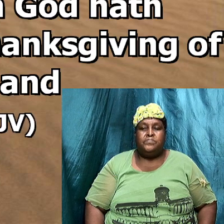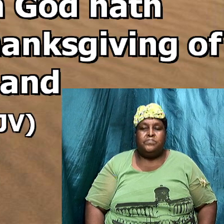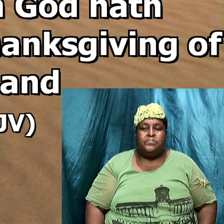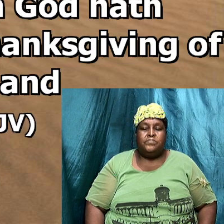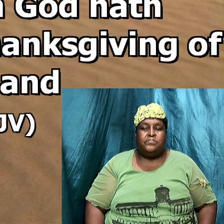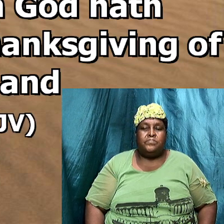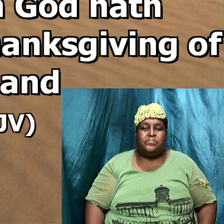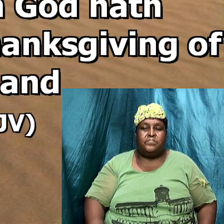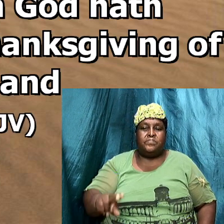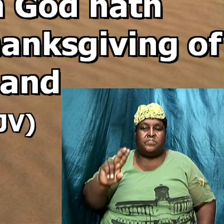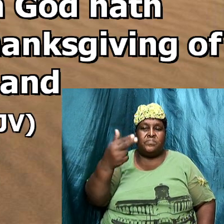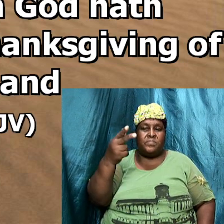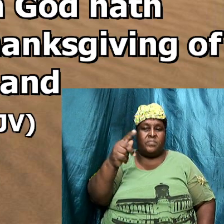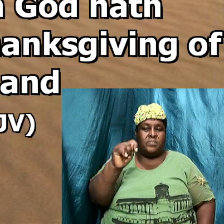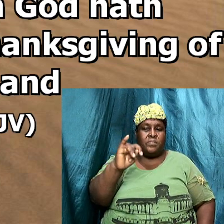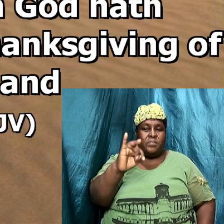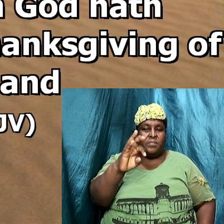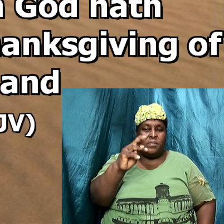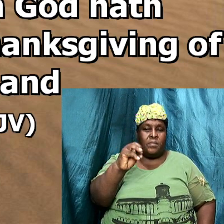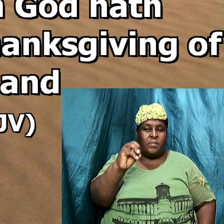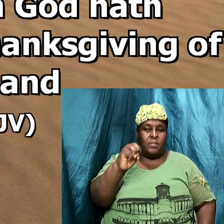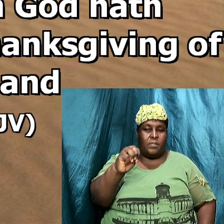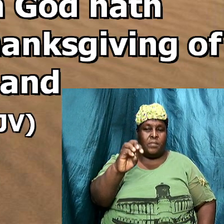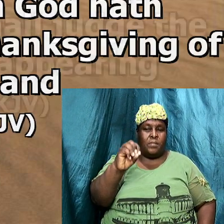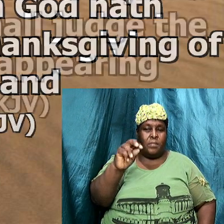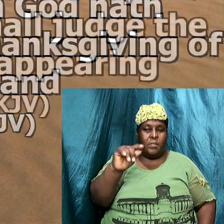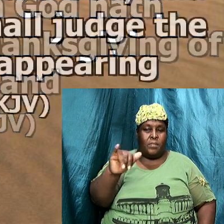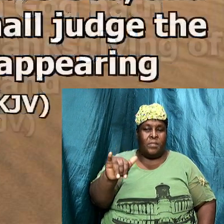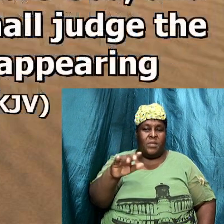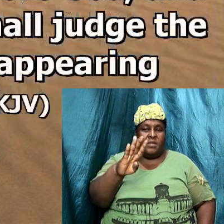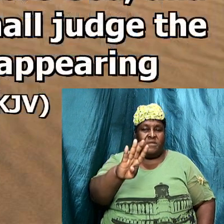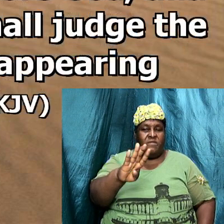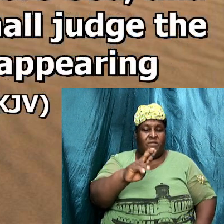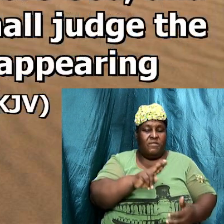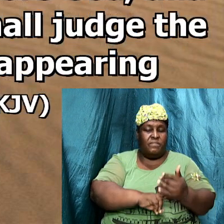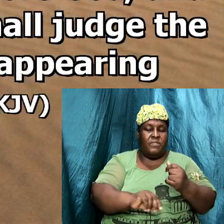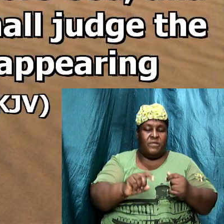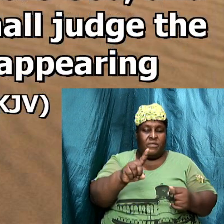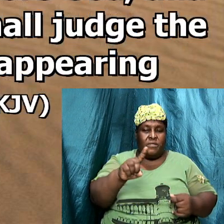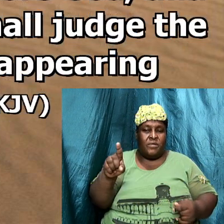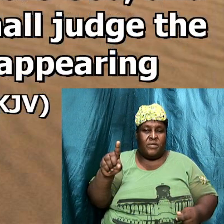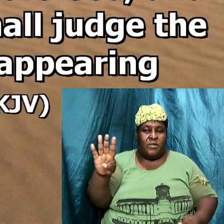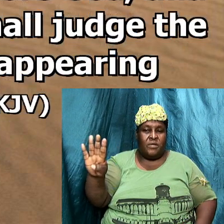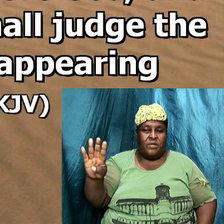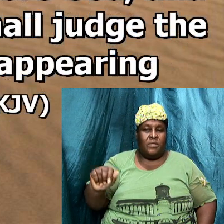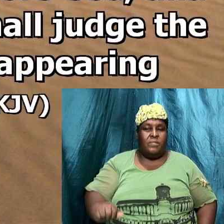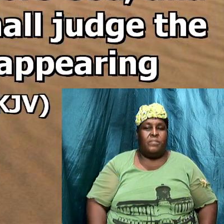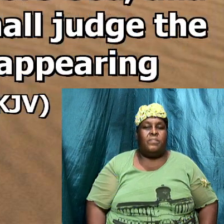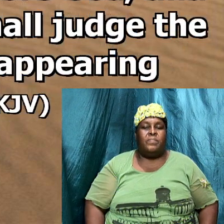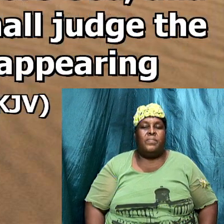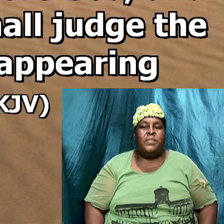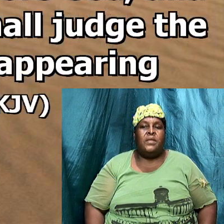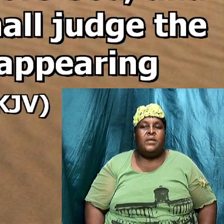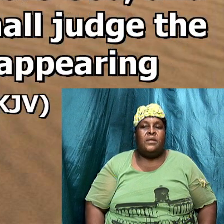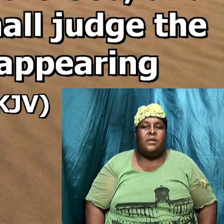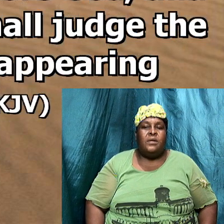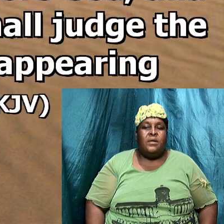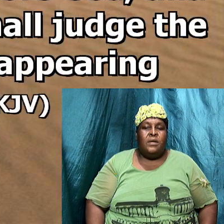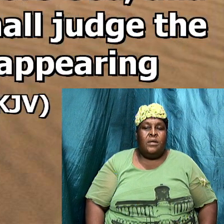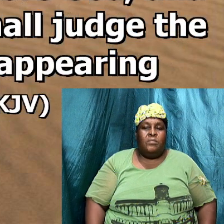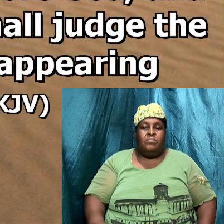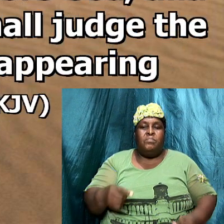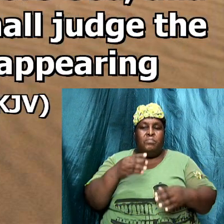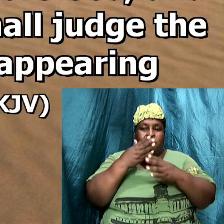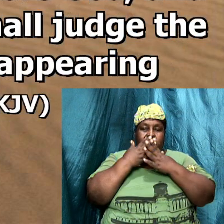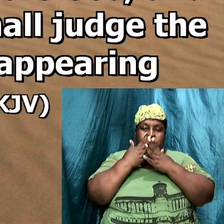down to 2 Timothy 4, from verse 1 through to verse 4. Amen. I charge